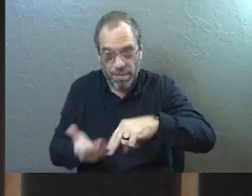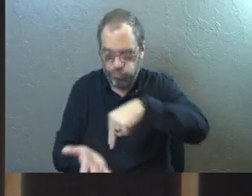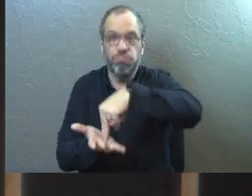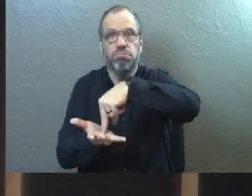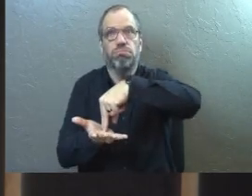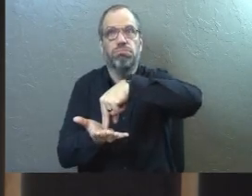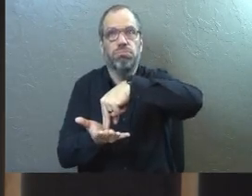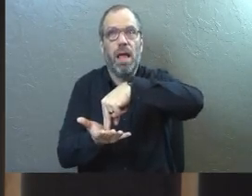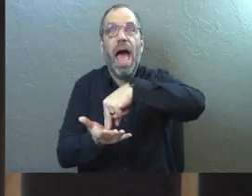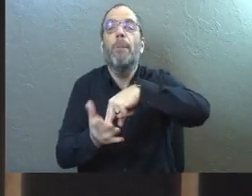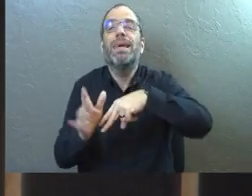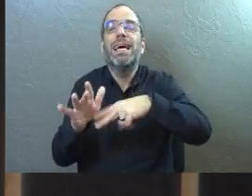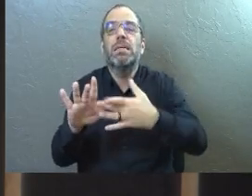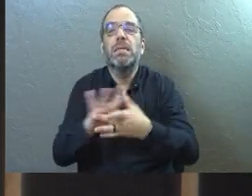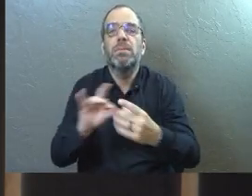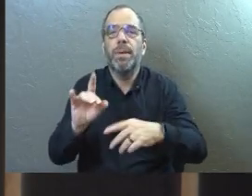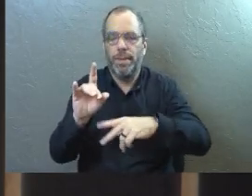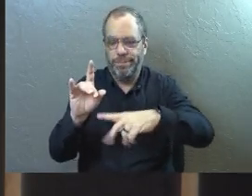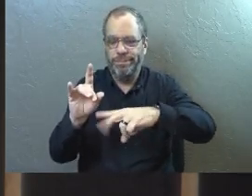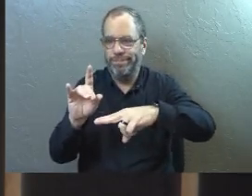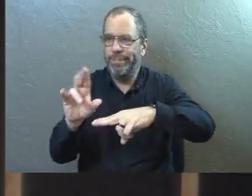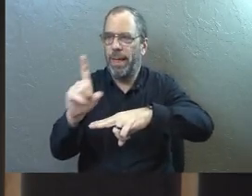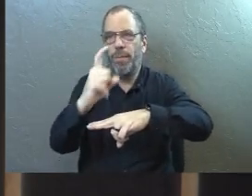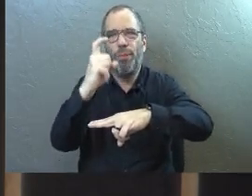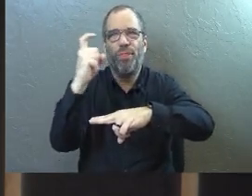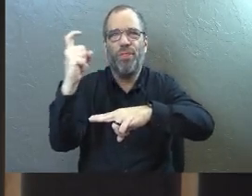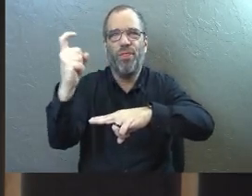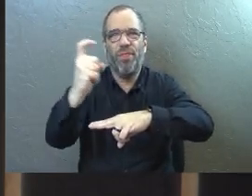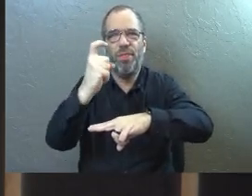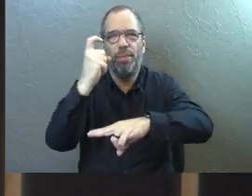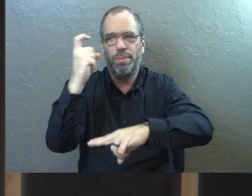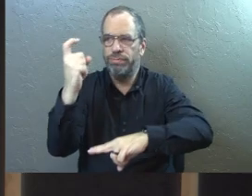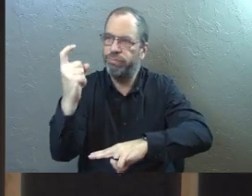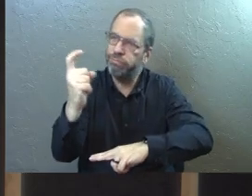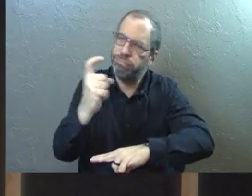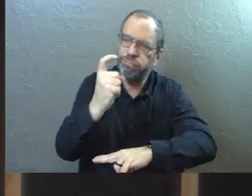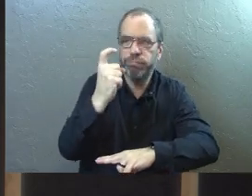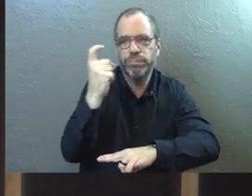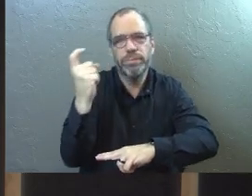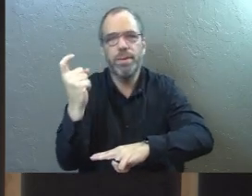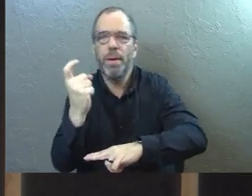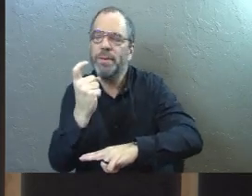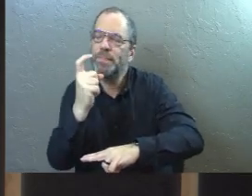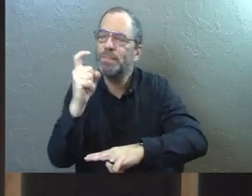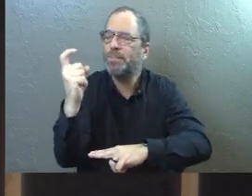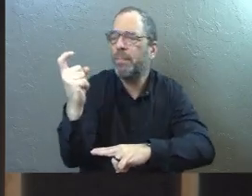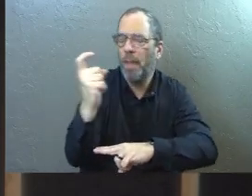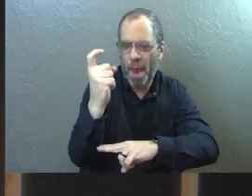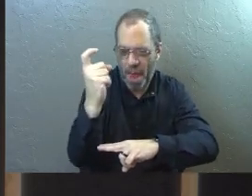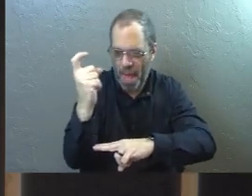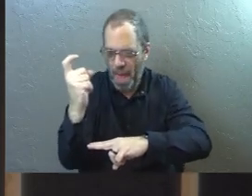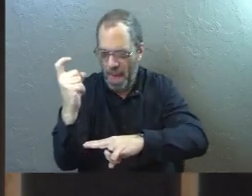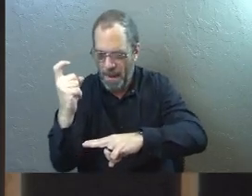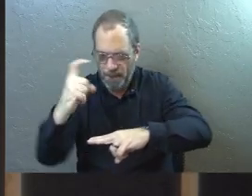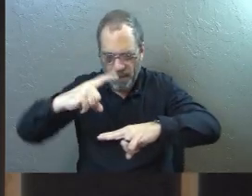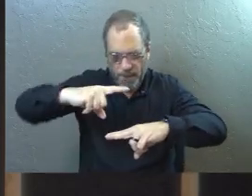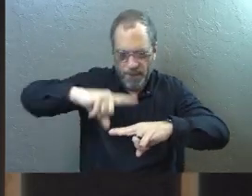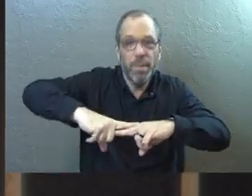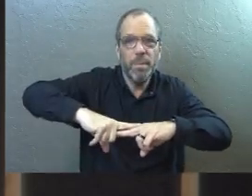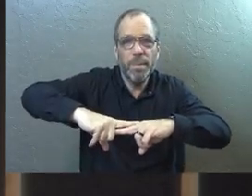is they thought the spirit was still up there and under the right circumstances, maybe it just might reenter the body and they come back.